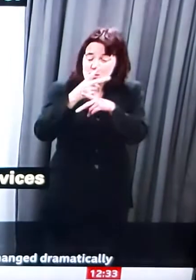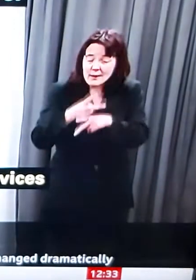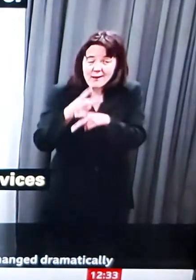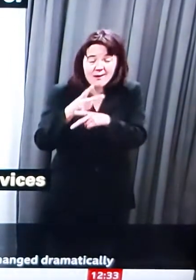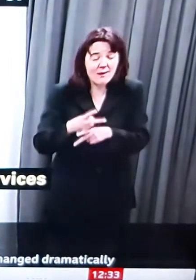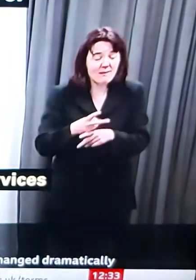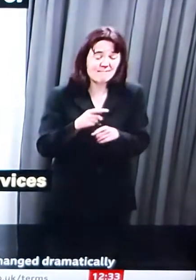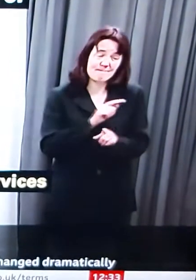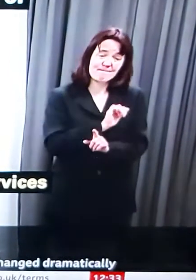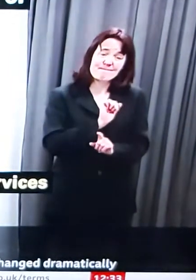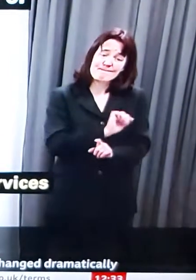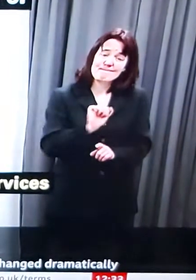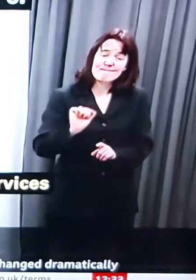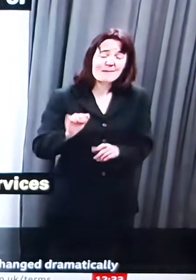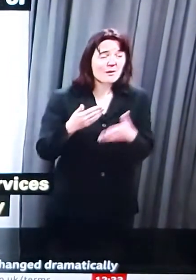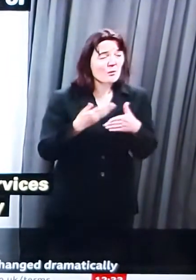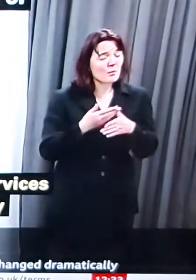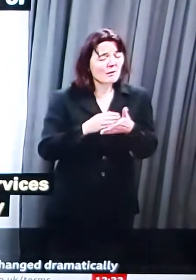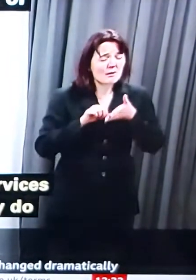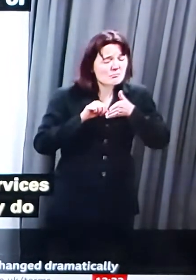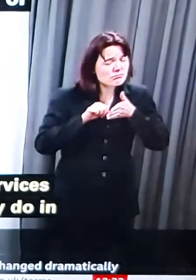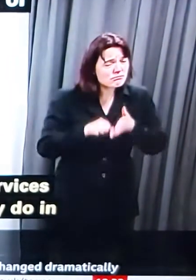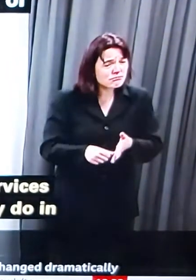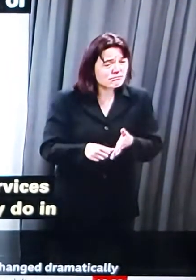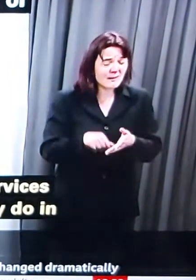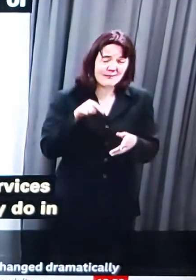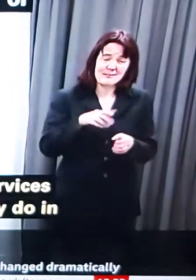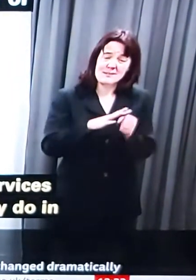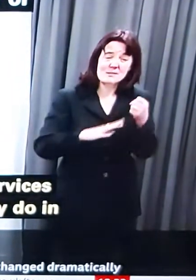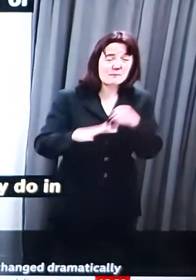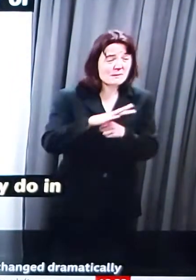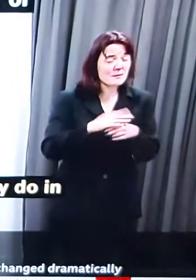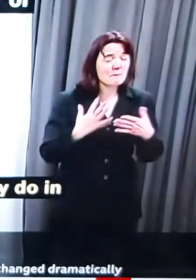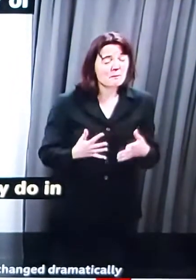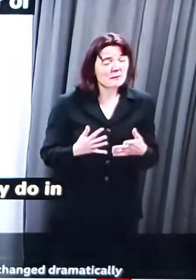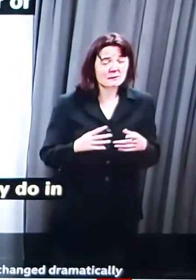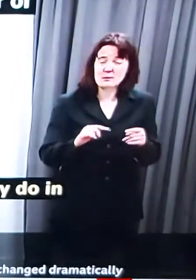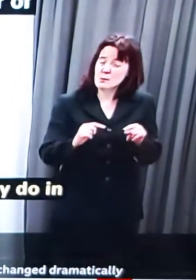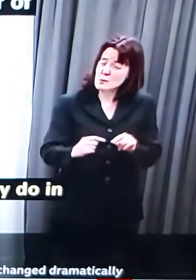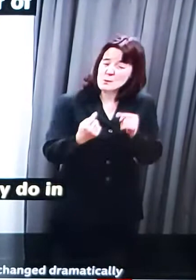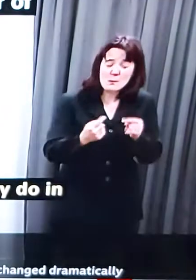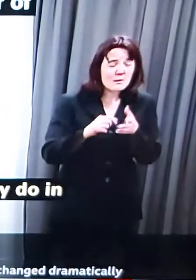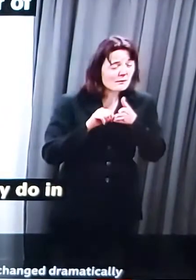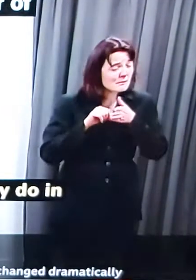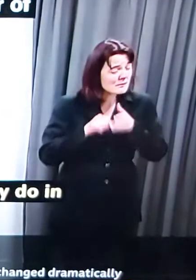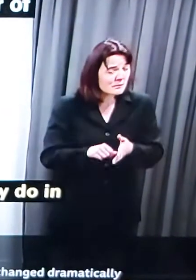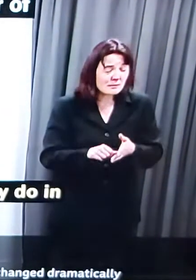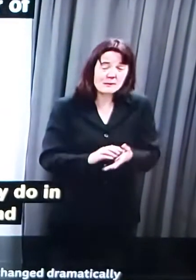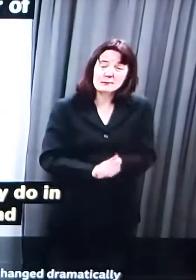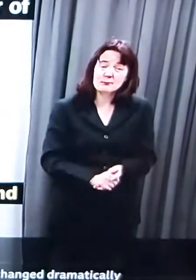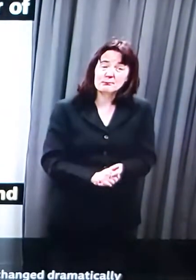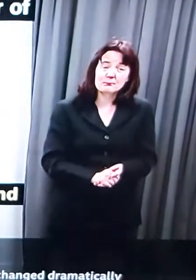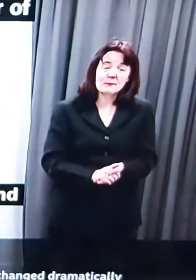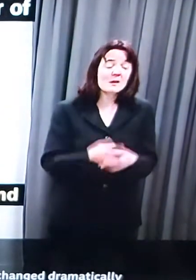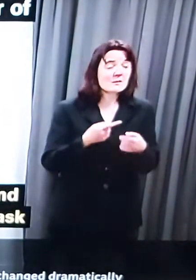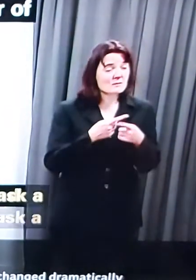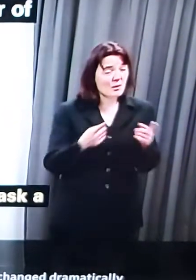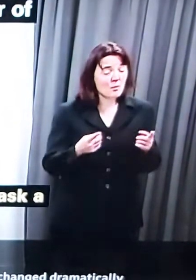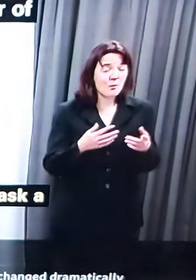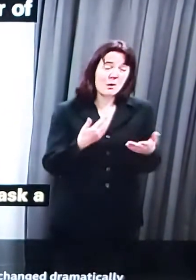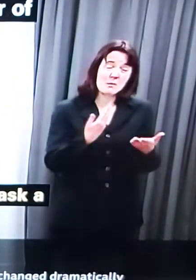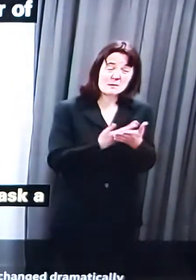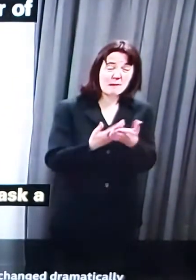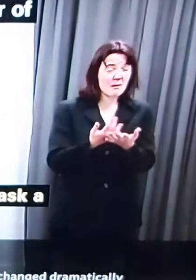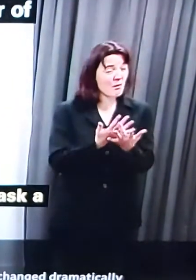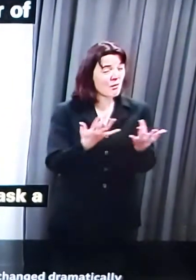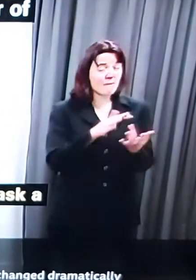what are very challenging and difficult circumstances. We ask a lot of those people who work in that part